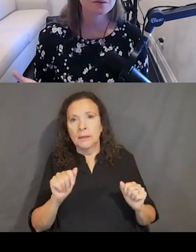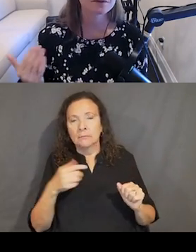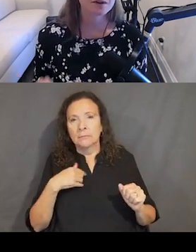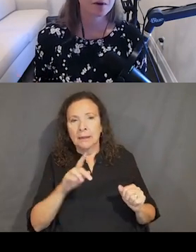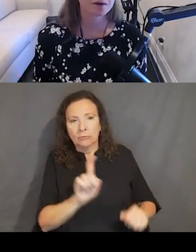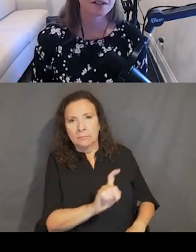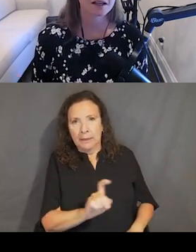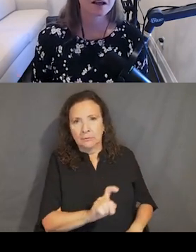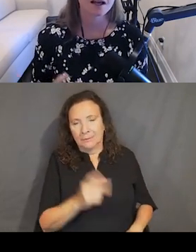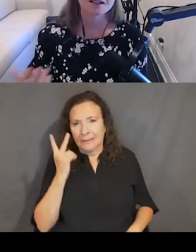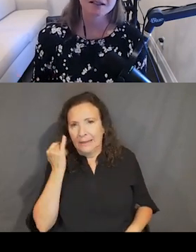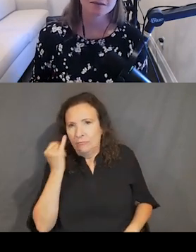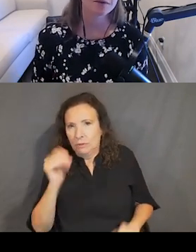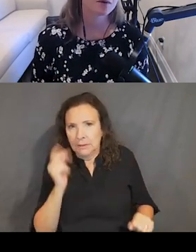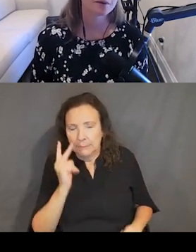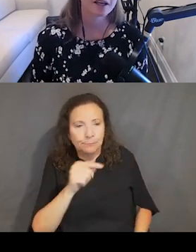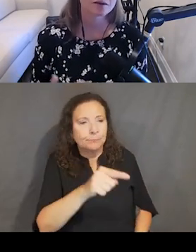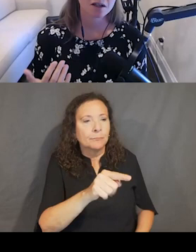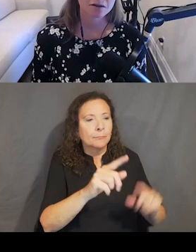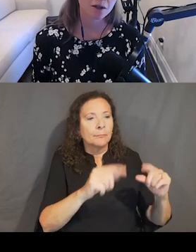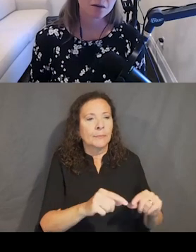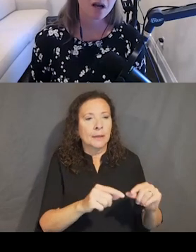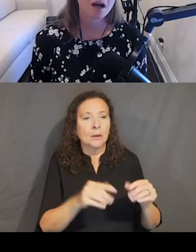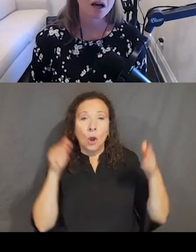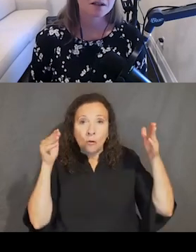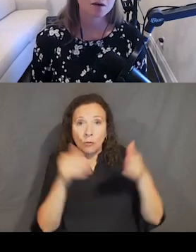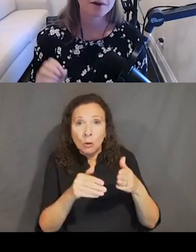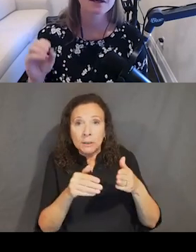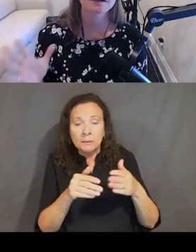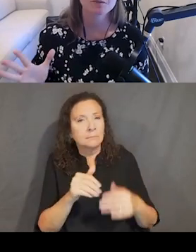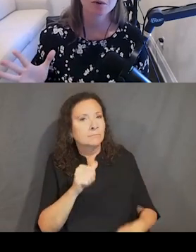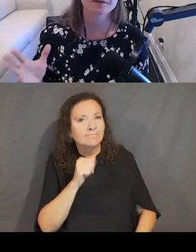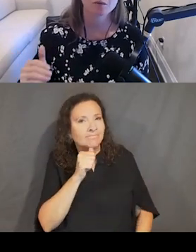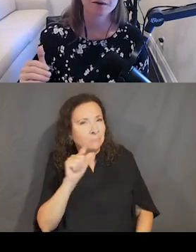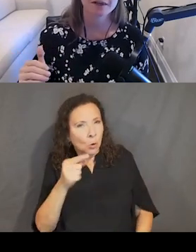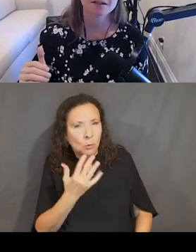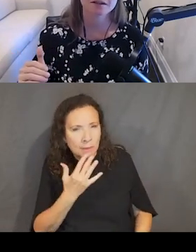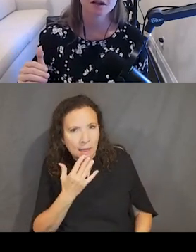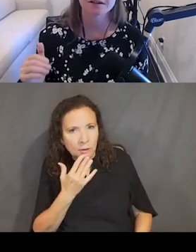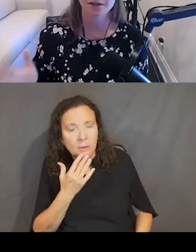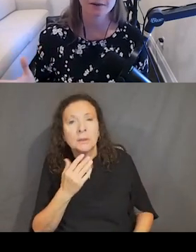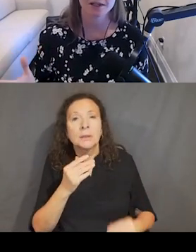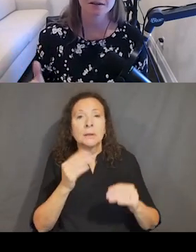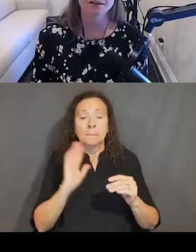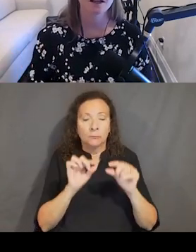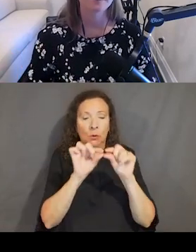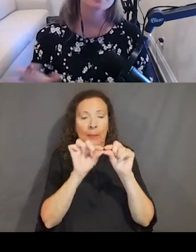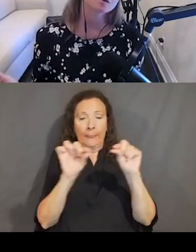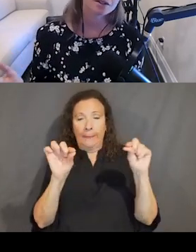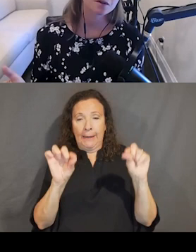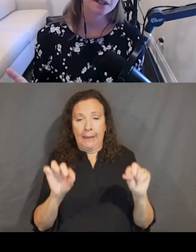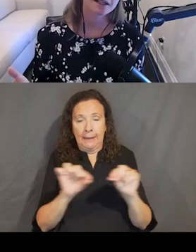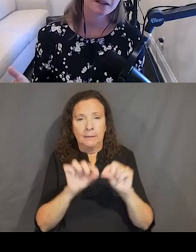If we move to the focus state, as stated before, we can't use color alone. So we're thickening the border from one pixel to three pixels.